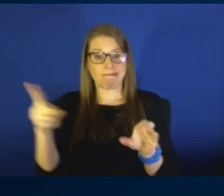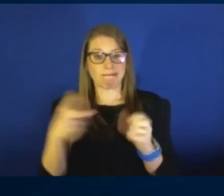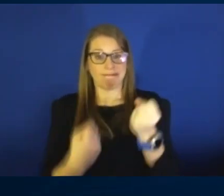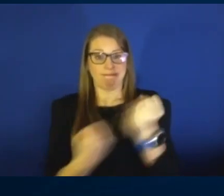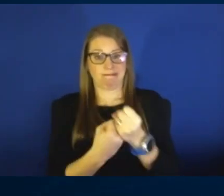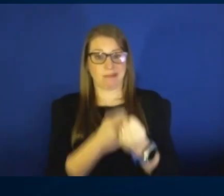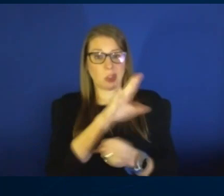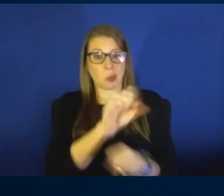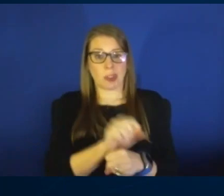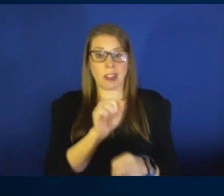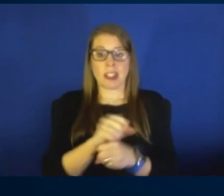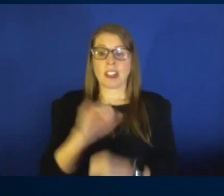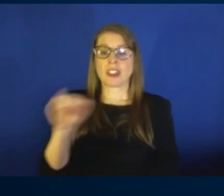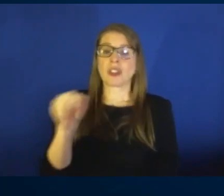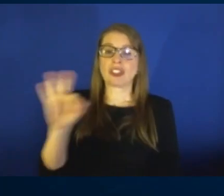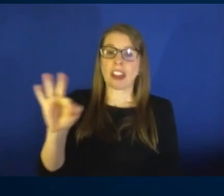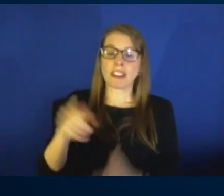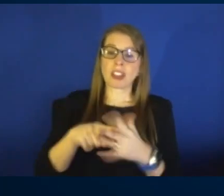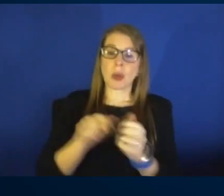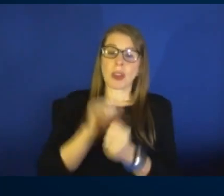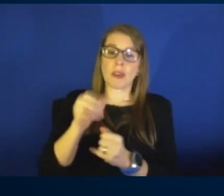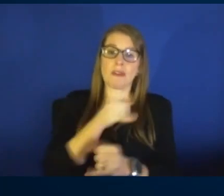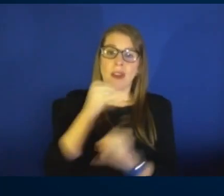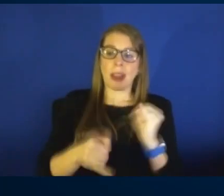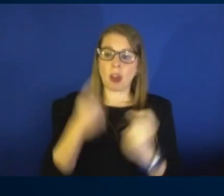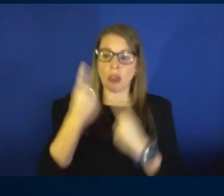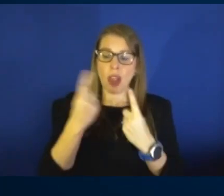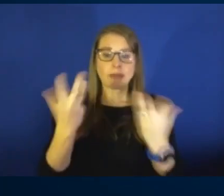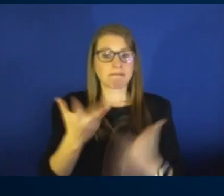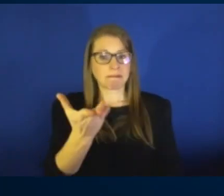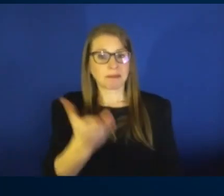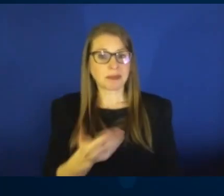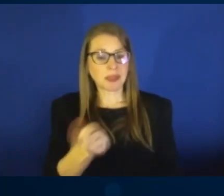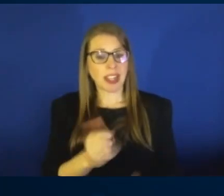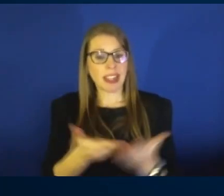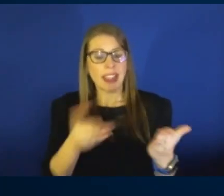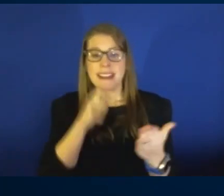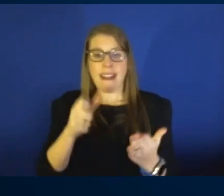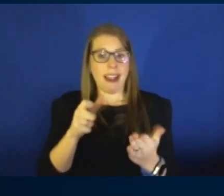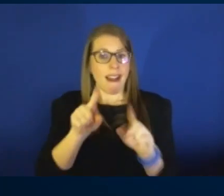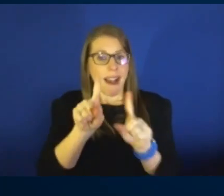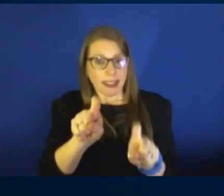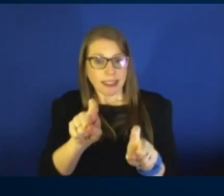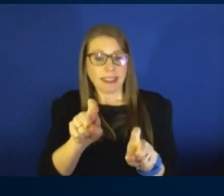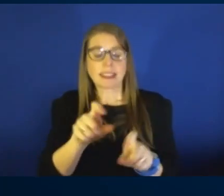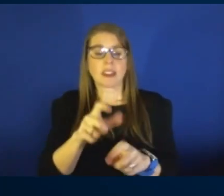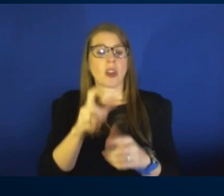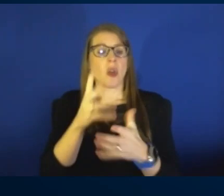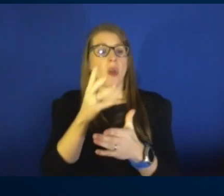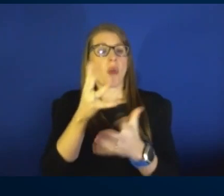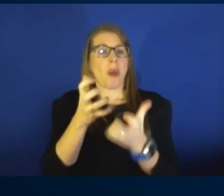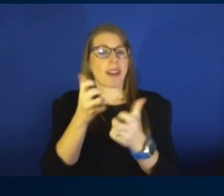Jeff, I want to start with you and just get your final thoughts. Just anything that I haven't asked you that you want everyone to know about.